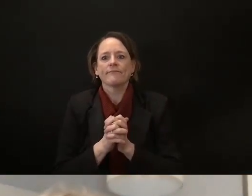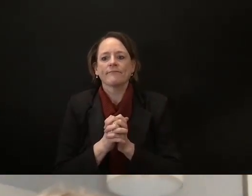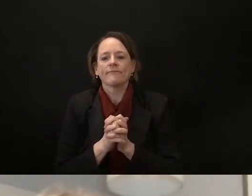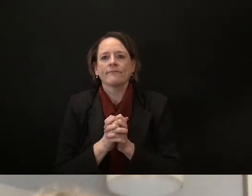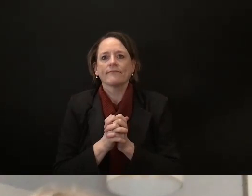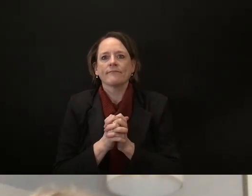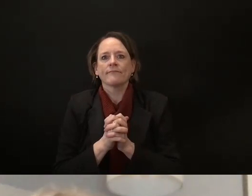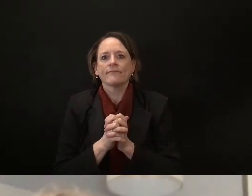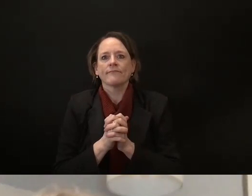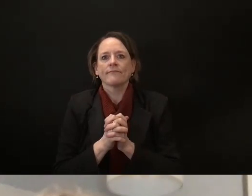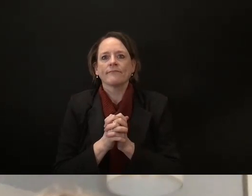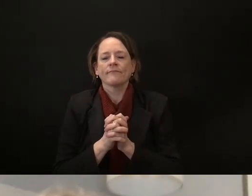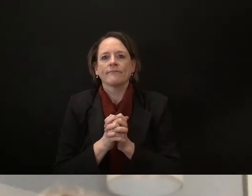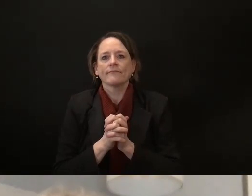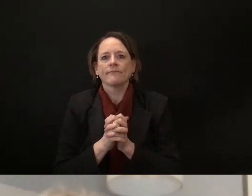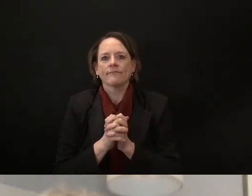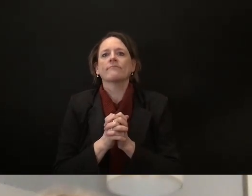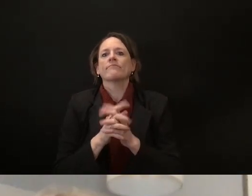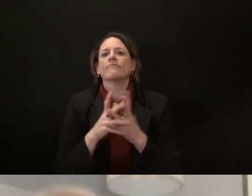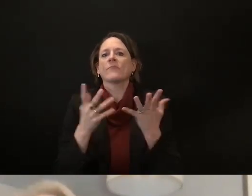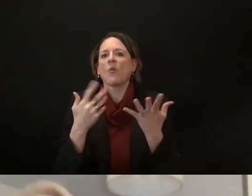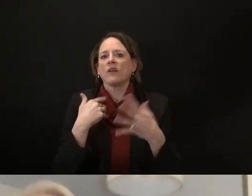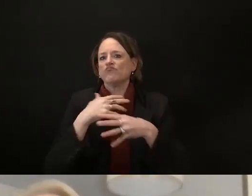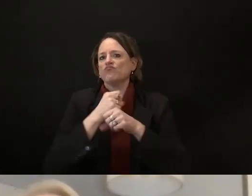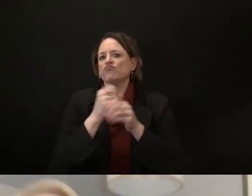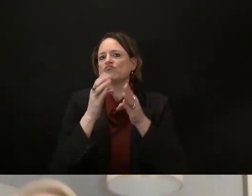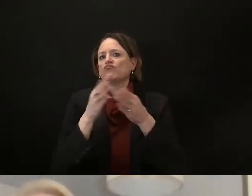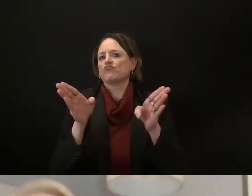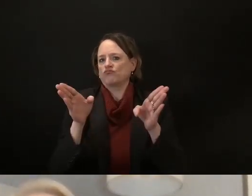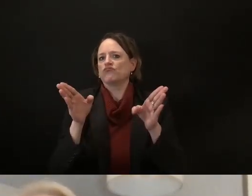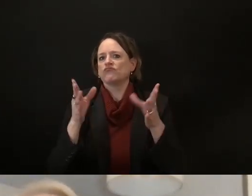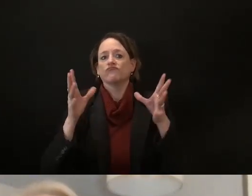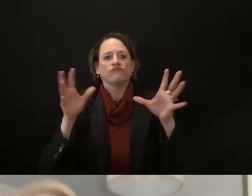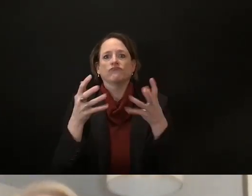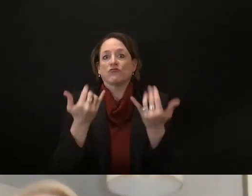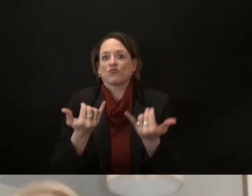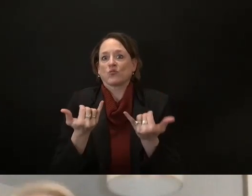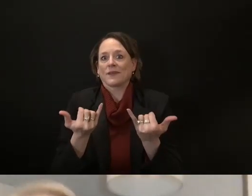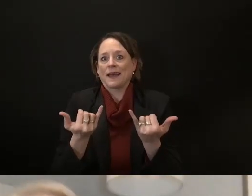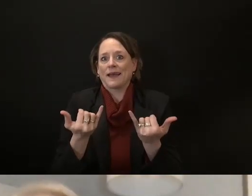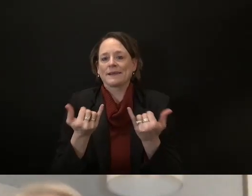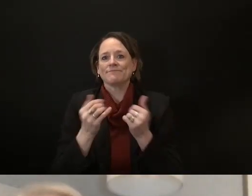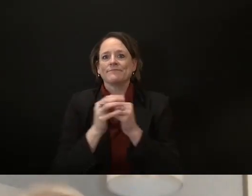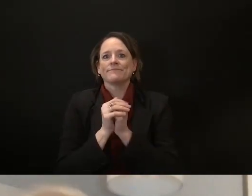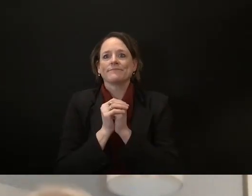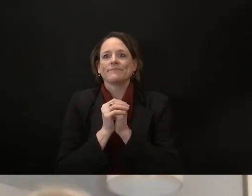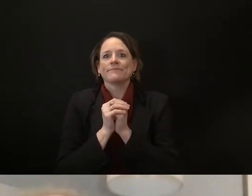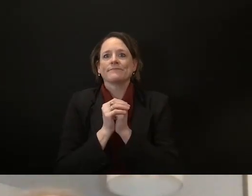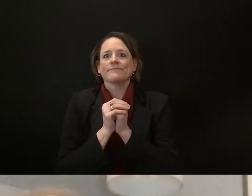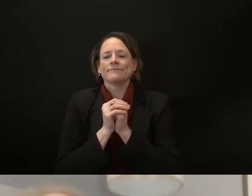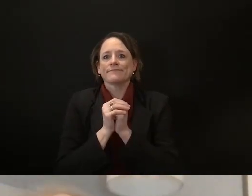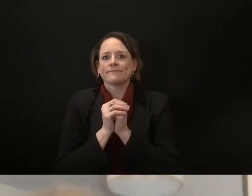view we are in session now although no bills have passed or nothing has passed and so that marks